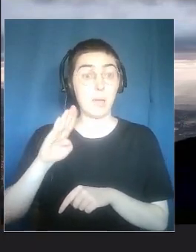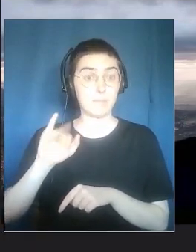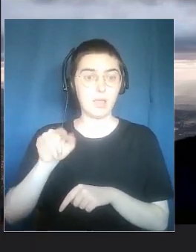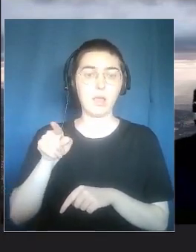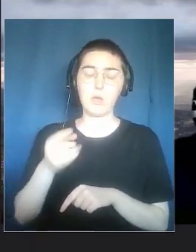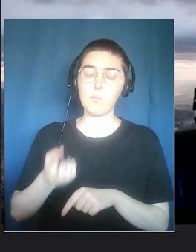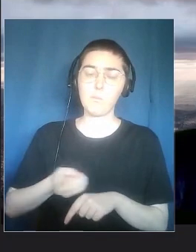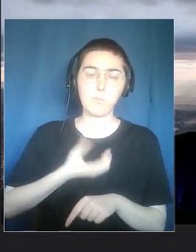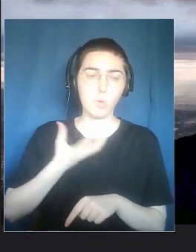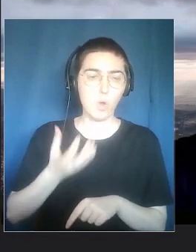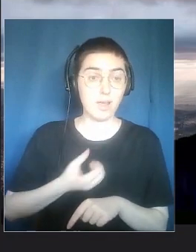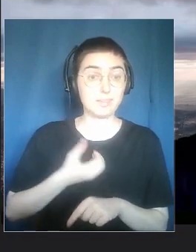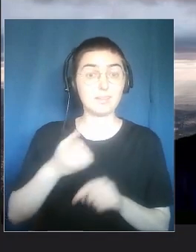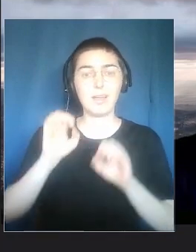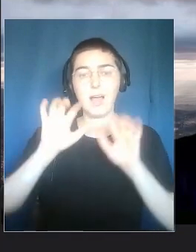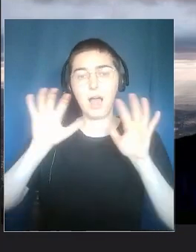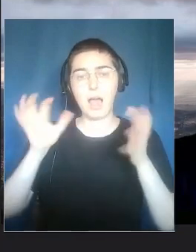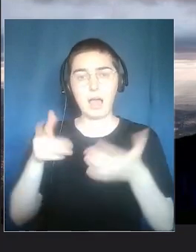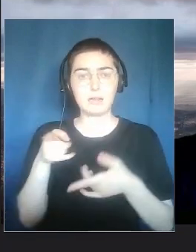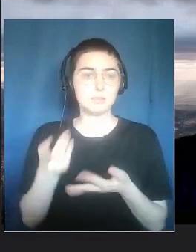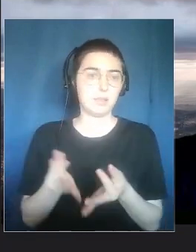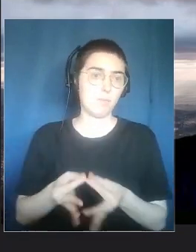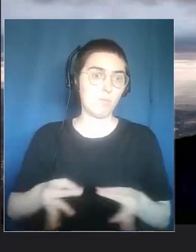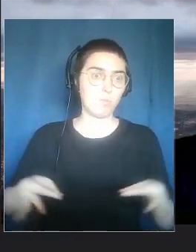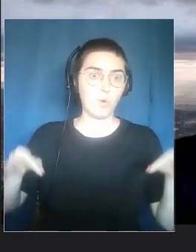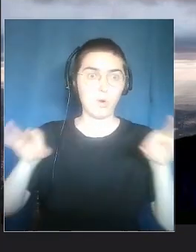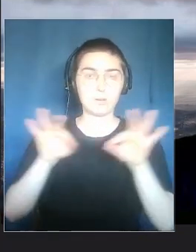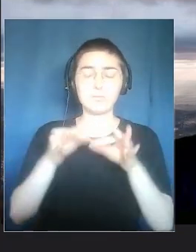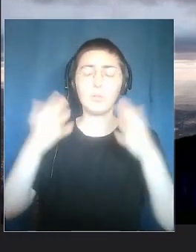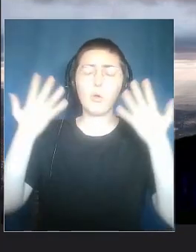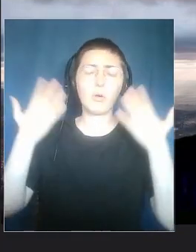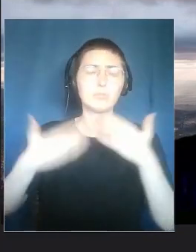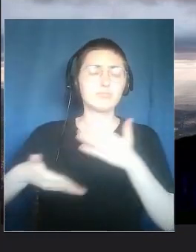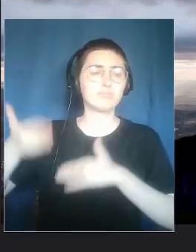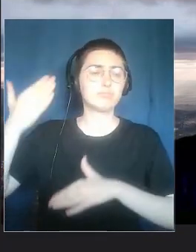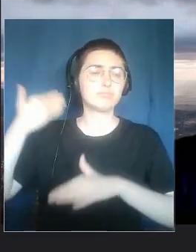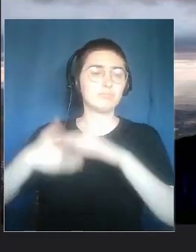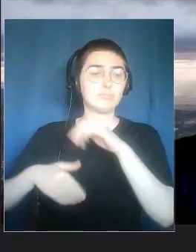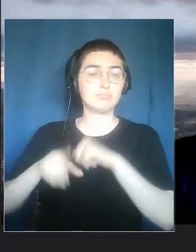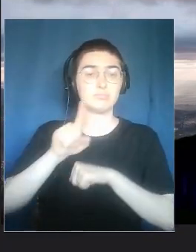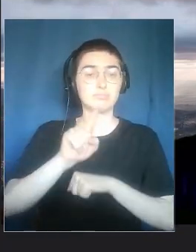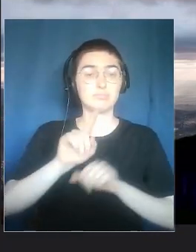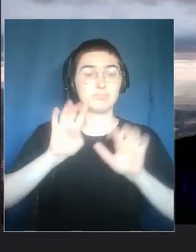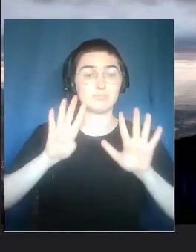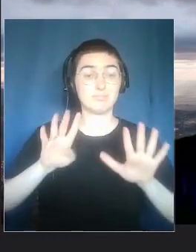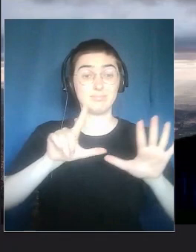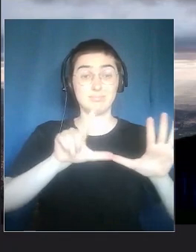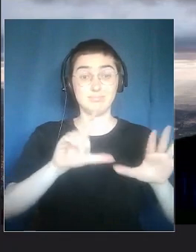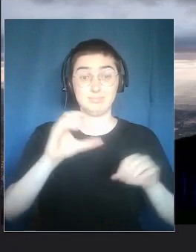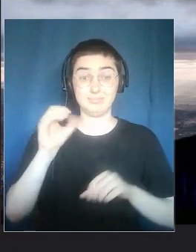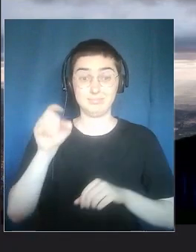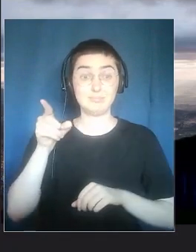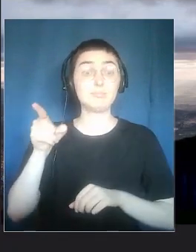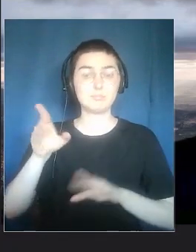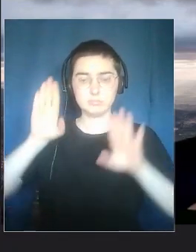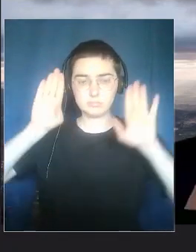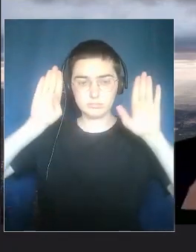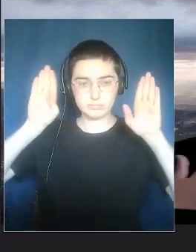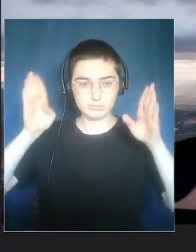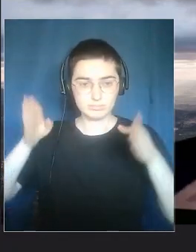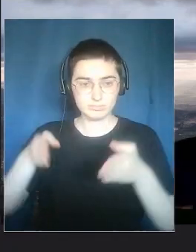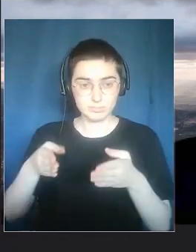Giuliano Scappia, artist and poet, who since the 70s